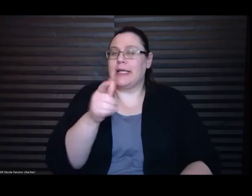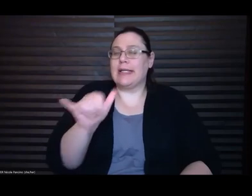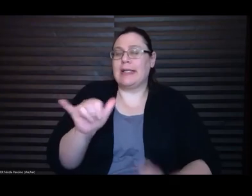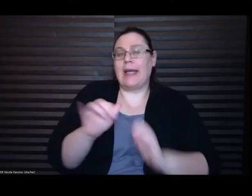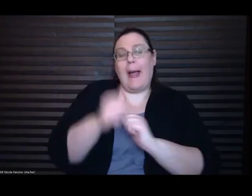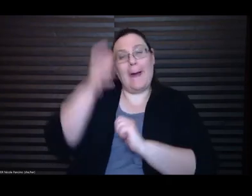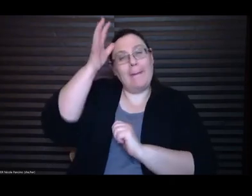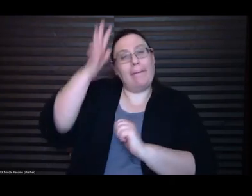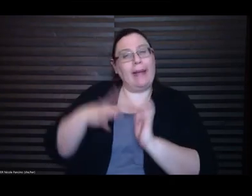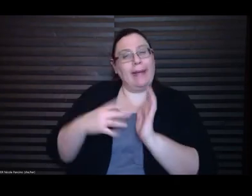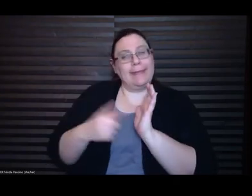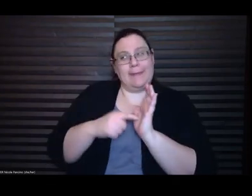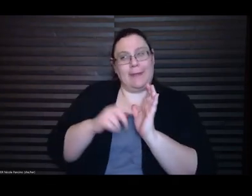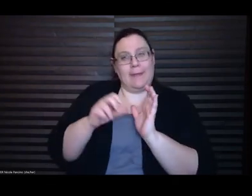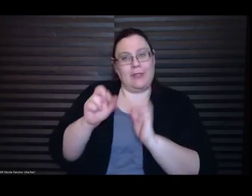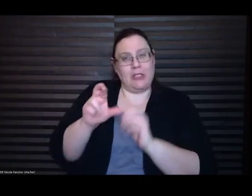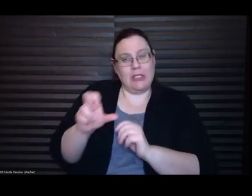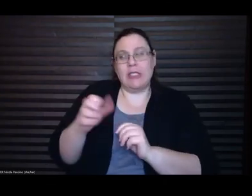like he could want the same thing.